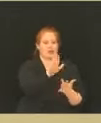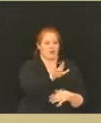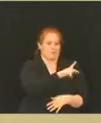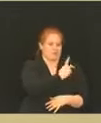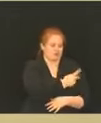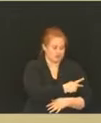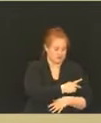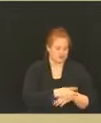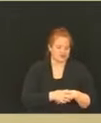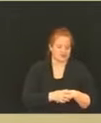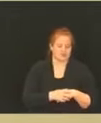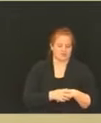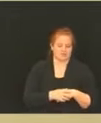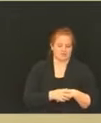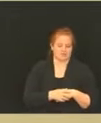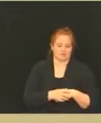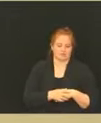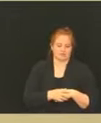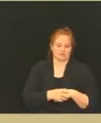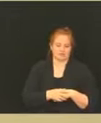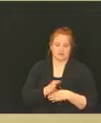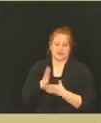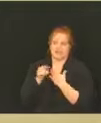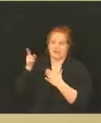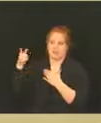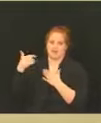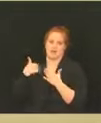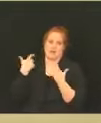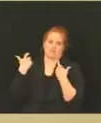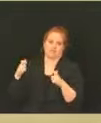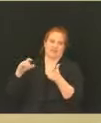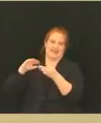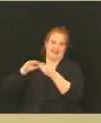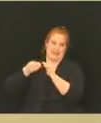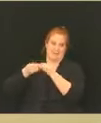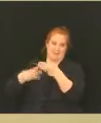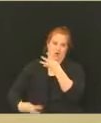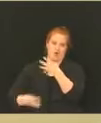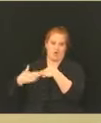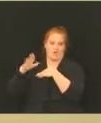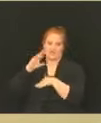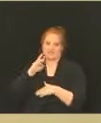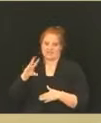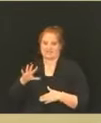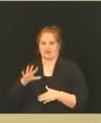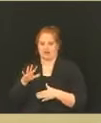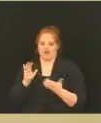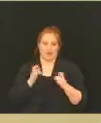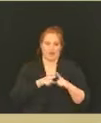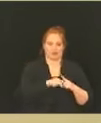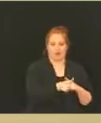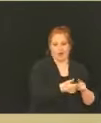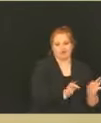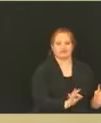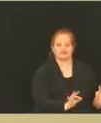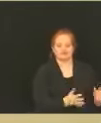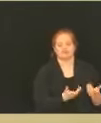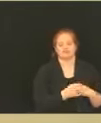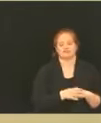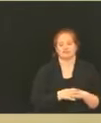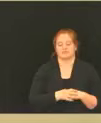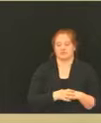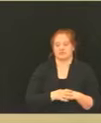of them have larger patients in that group than others. Again, for us at the health